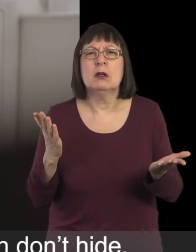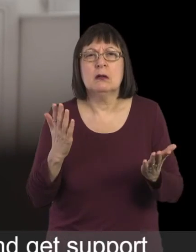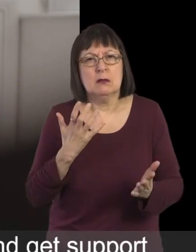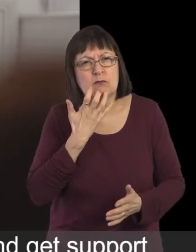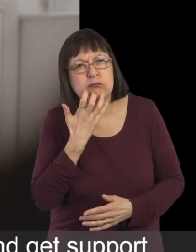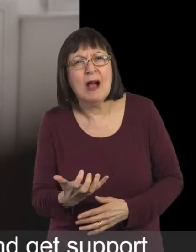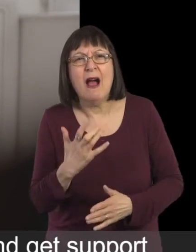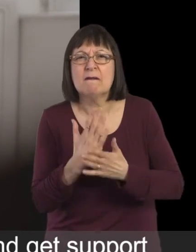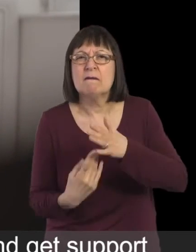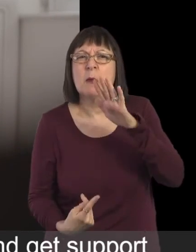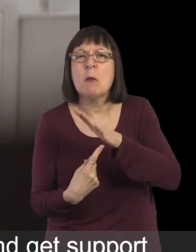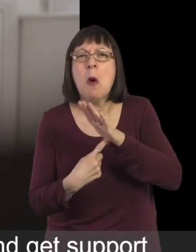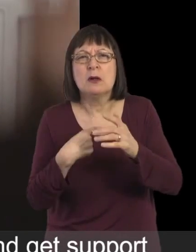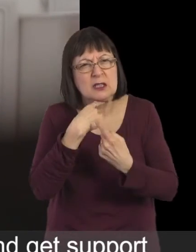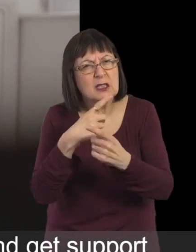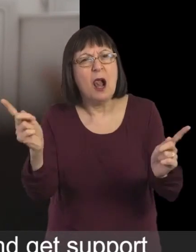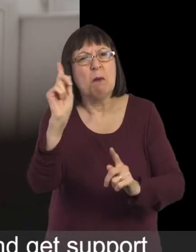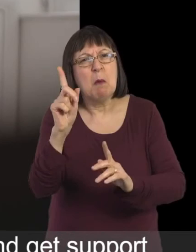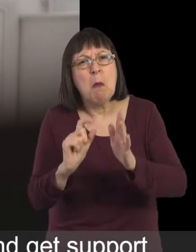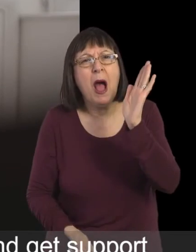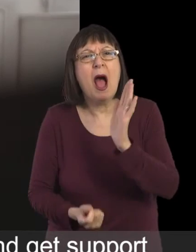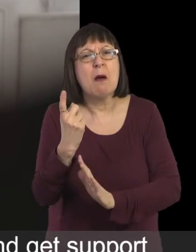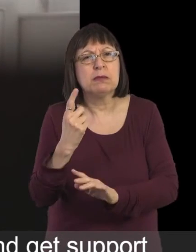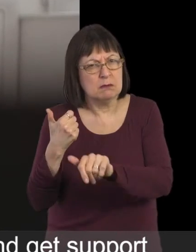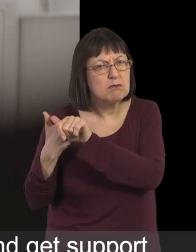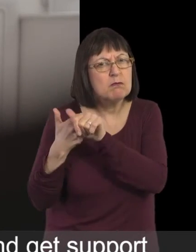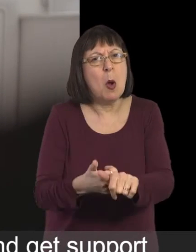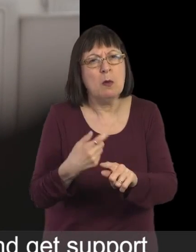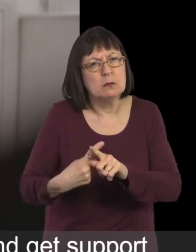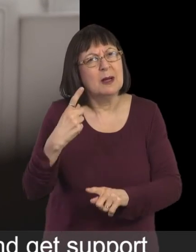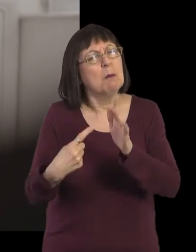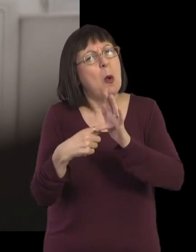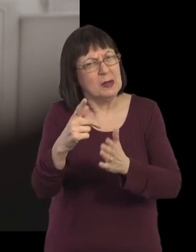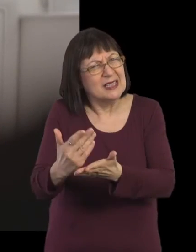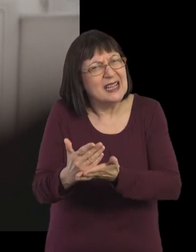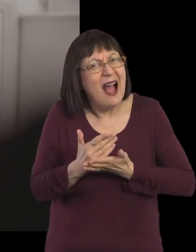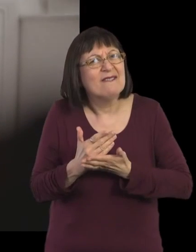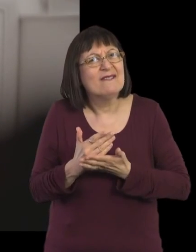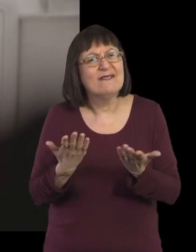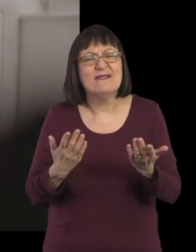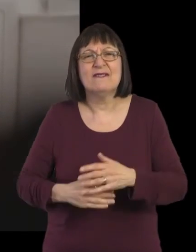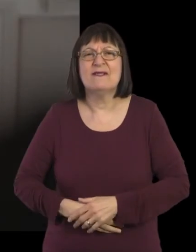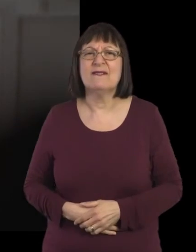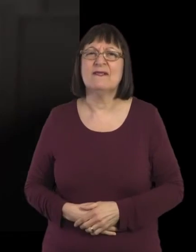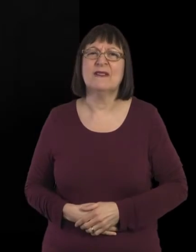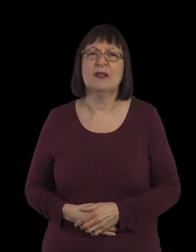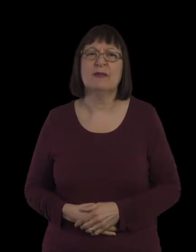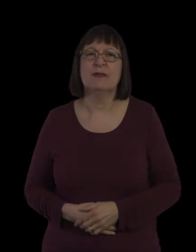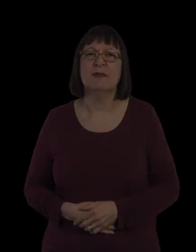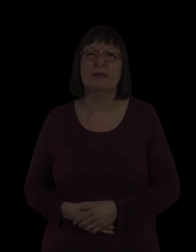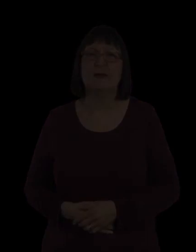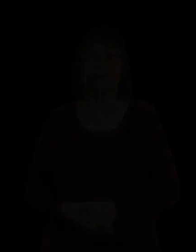truth, tell people what's happening and get support and make sure you're safe and be brave. suggest that you them. they people back, you're they're